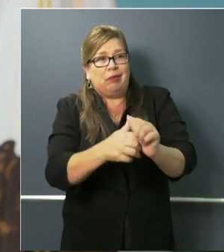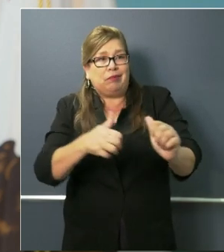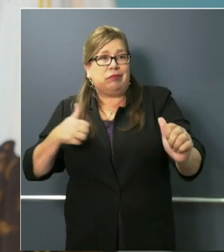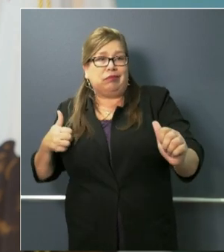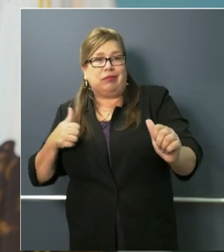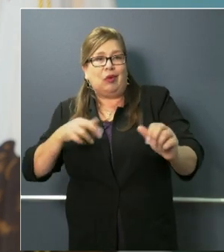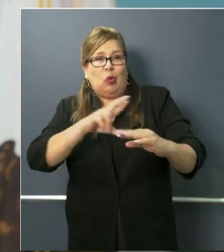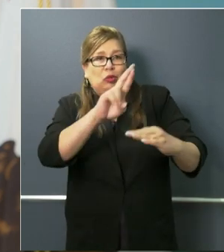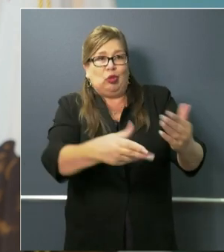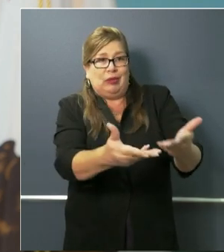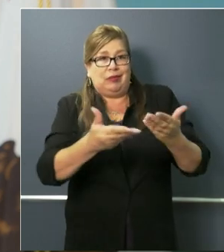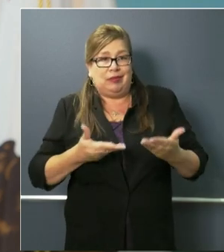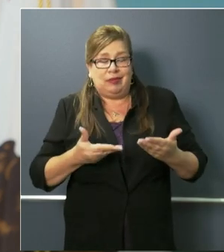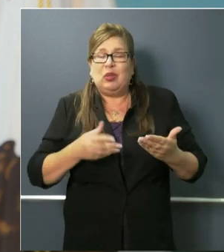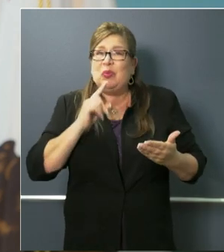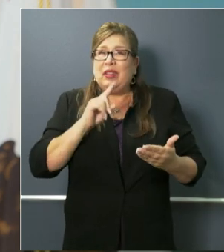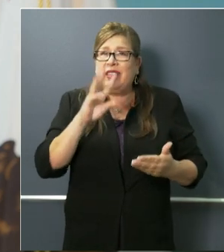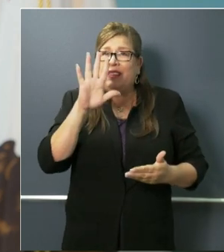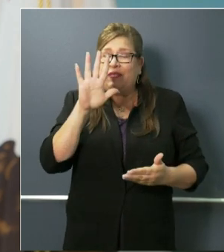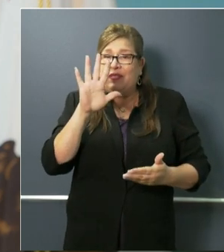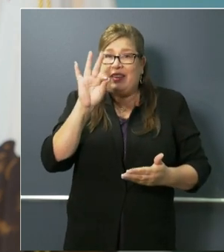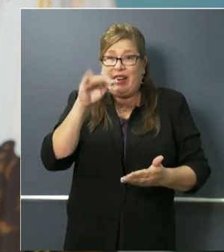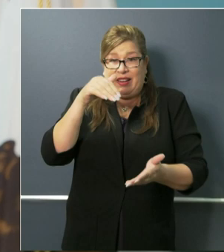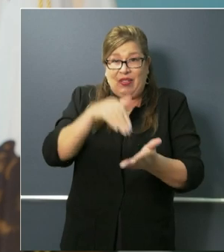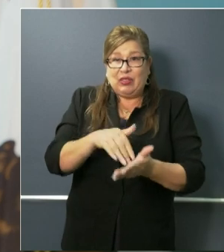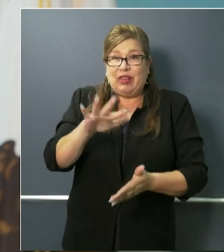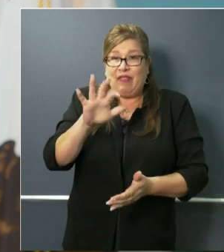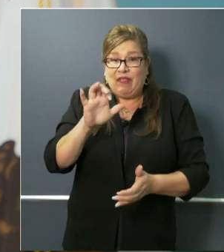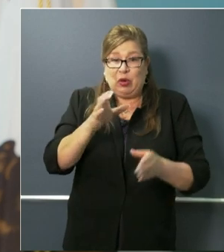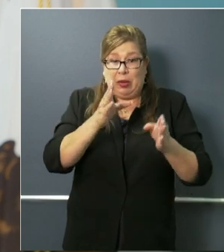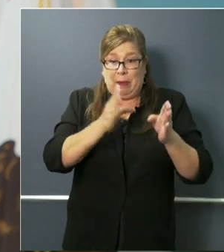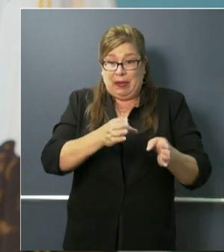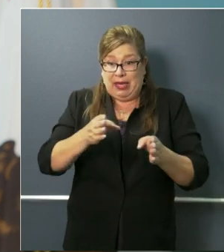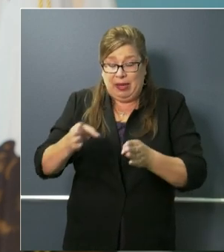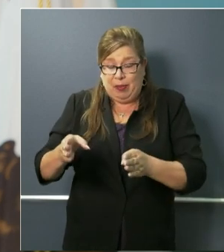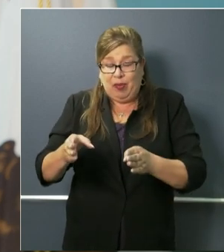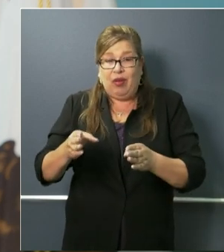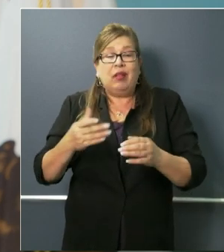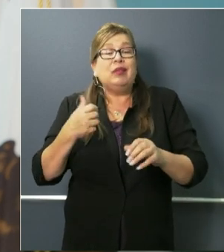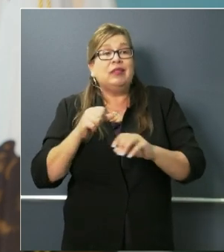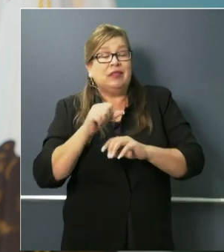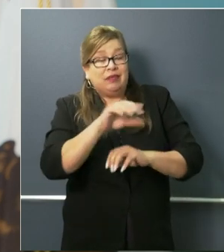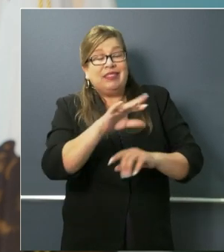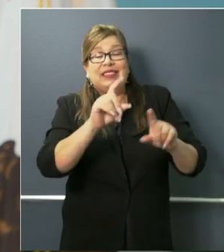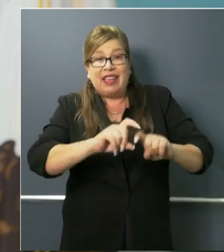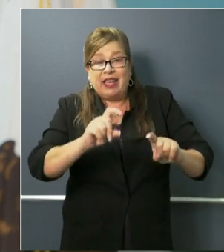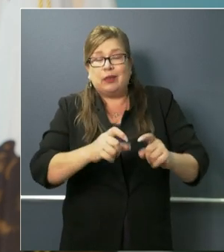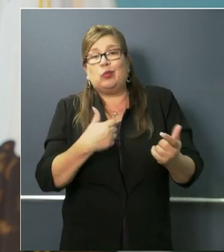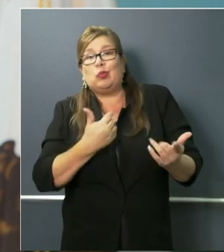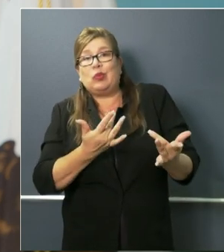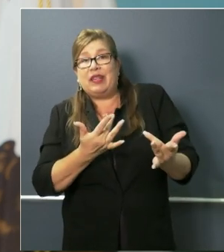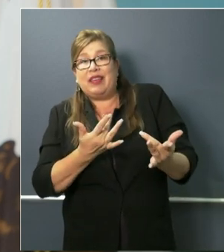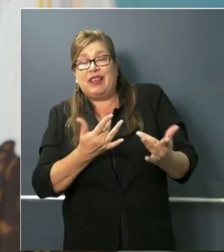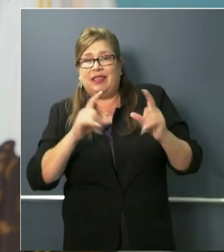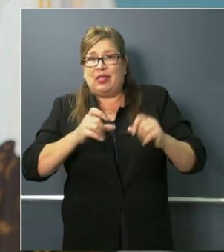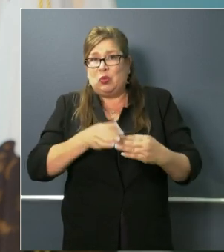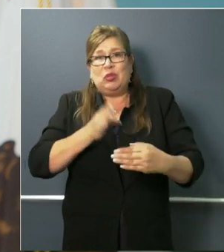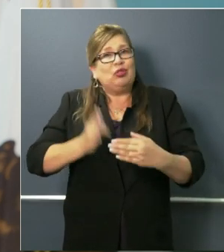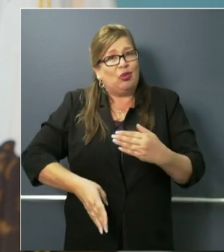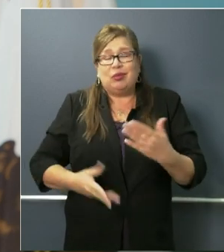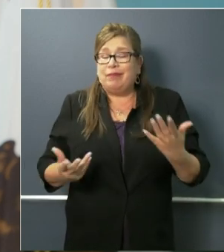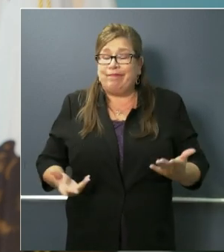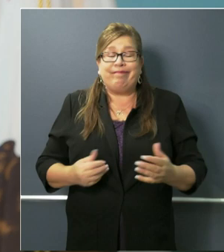peaked at about 59,500 individuals that were pending and waiting test results many for as